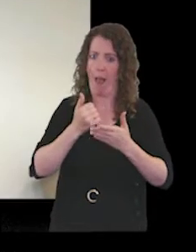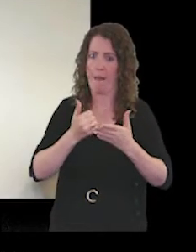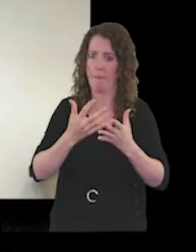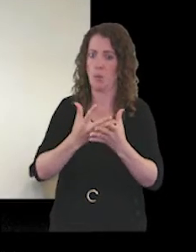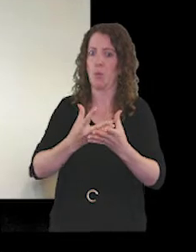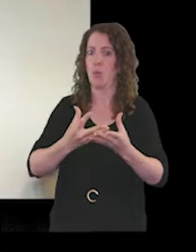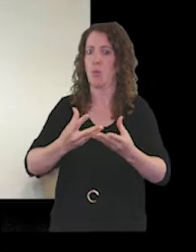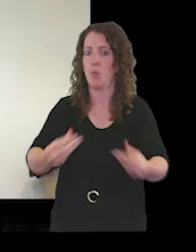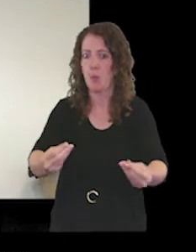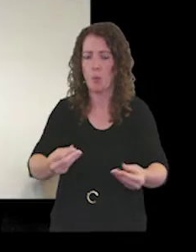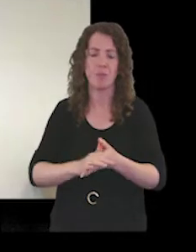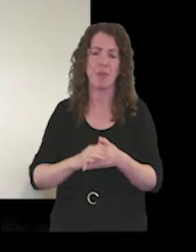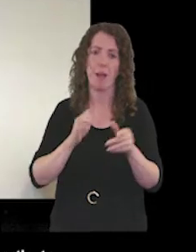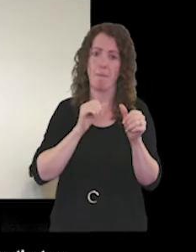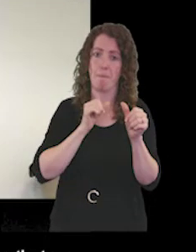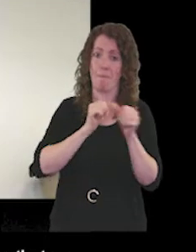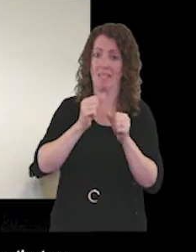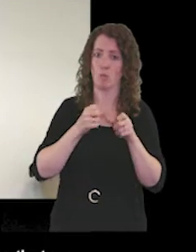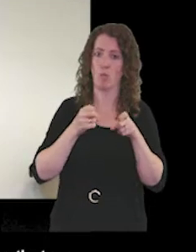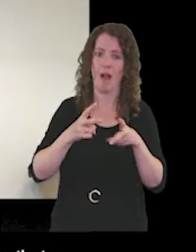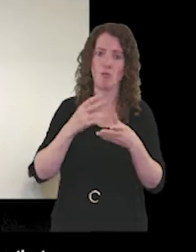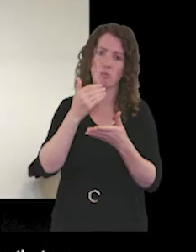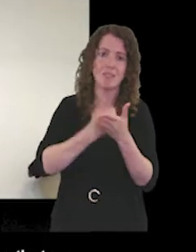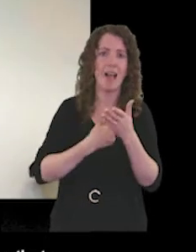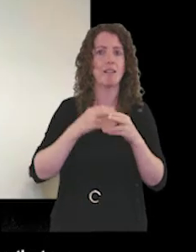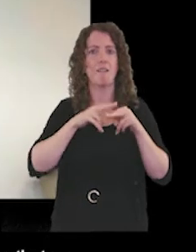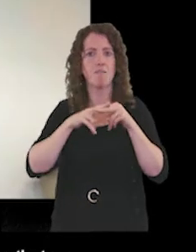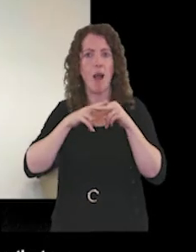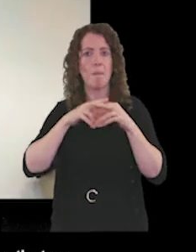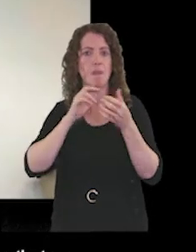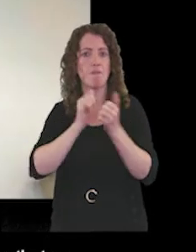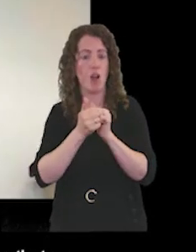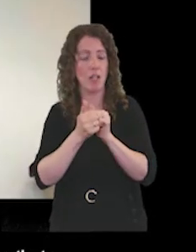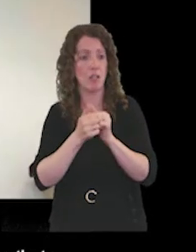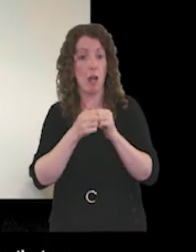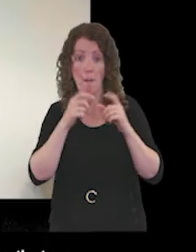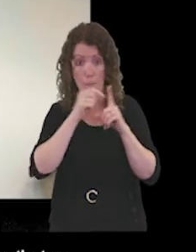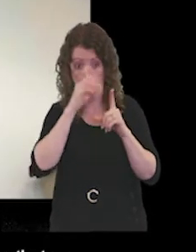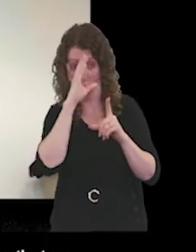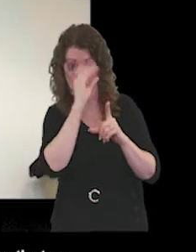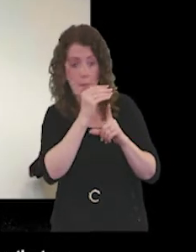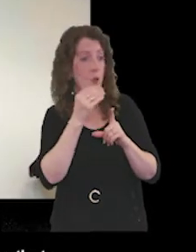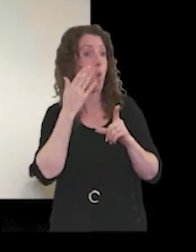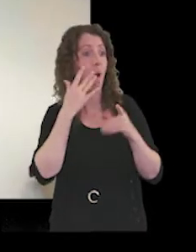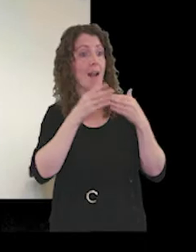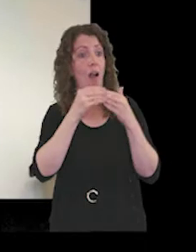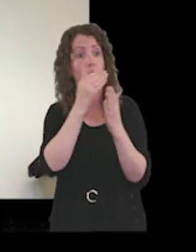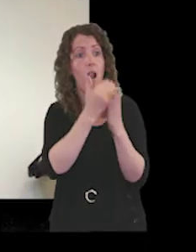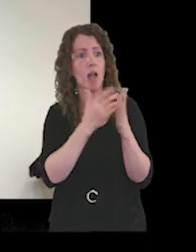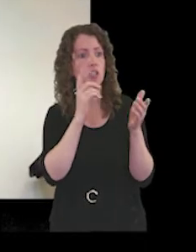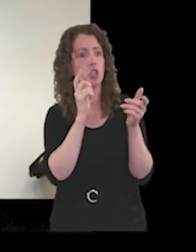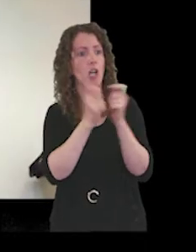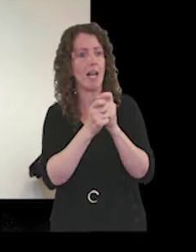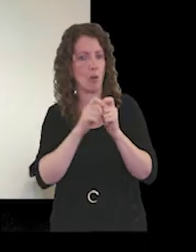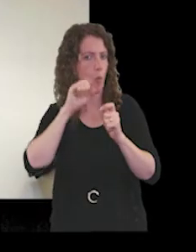for you to protect your family and friends and paul just to assure you that as and when that guidance changes we will make sure staff are